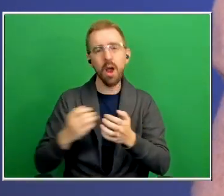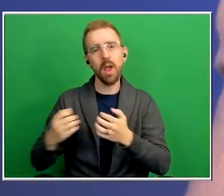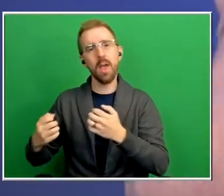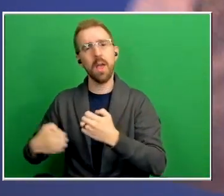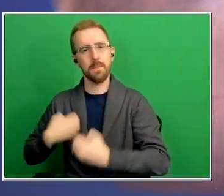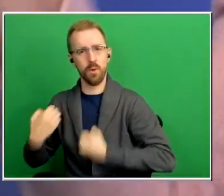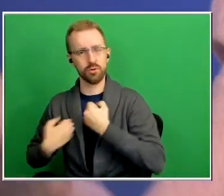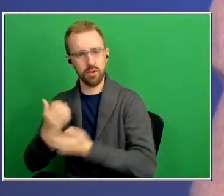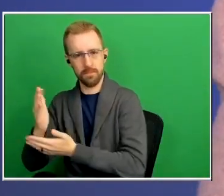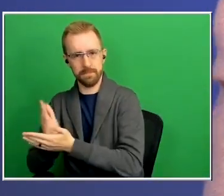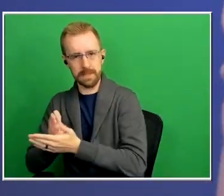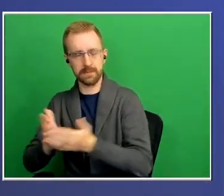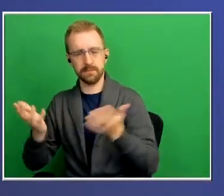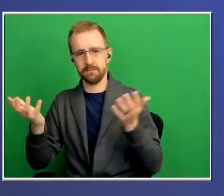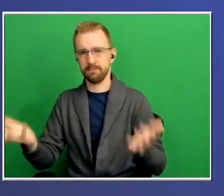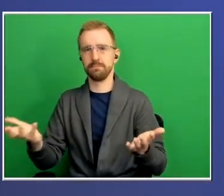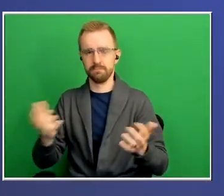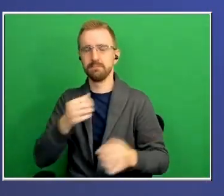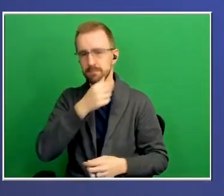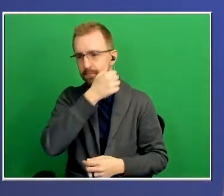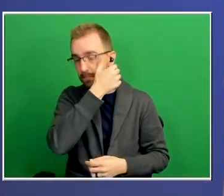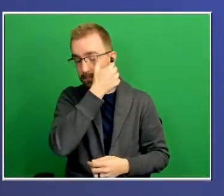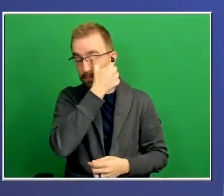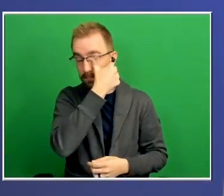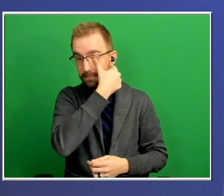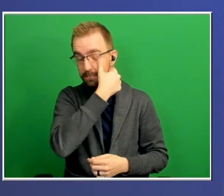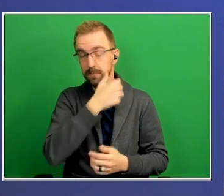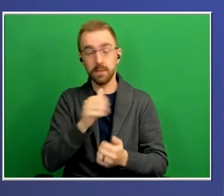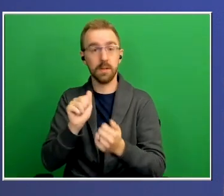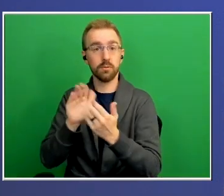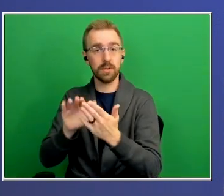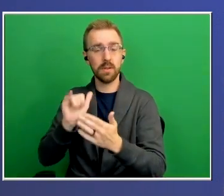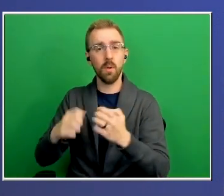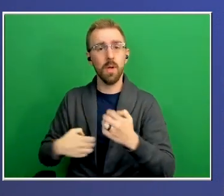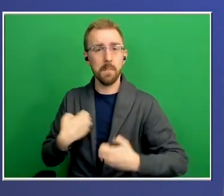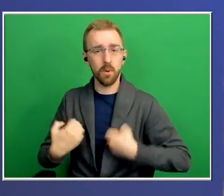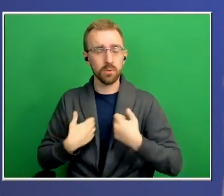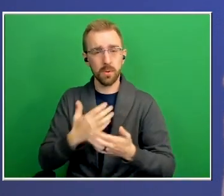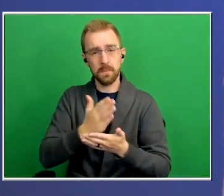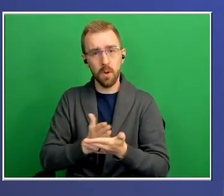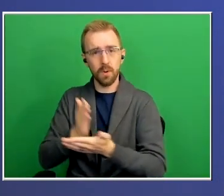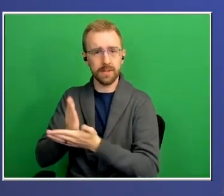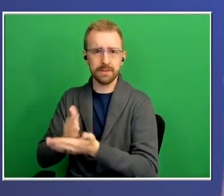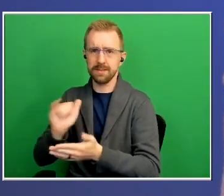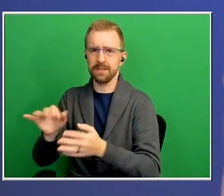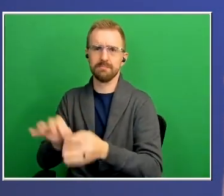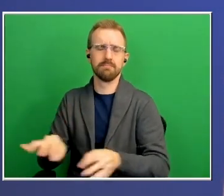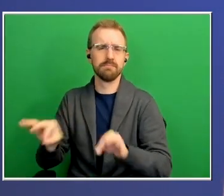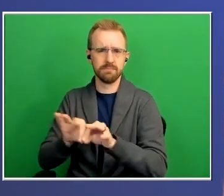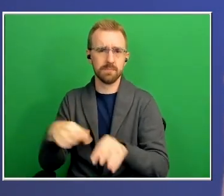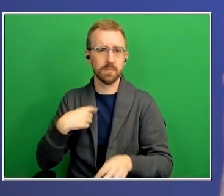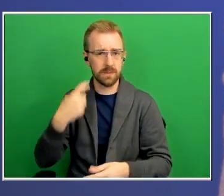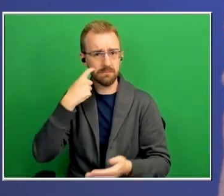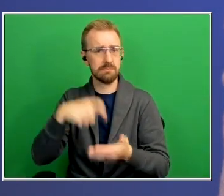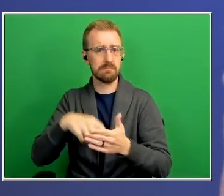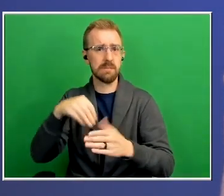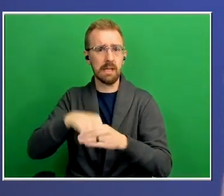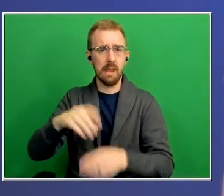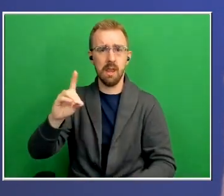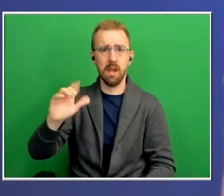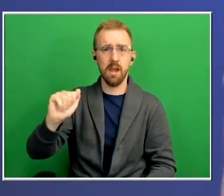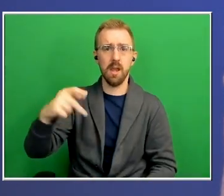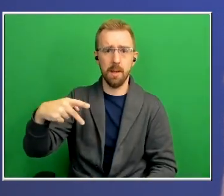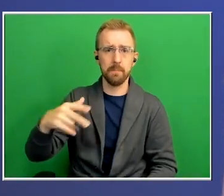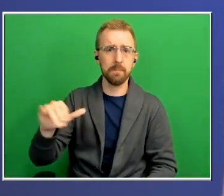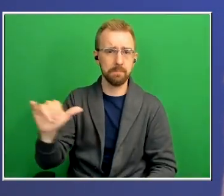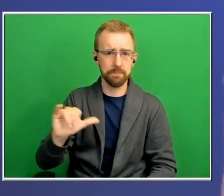you know addressing some of those emotional components uh is vital and we see that in dap um uh some